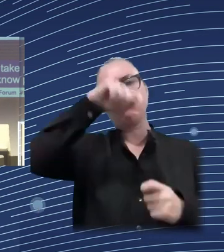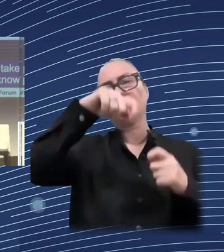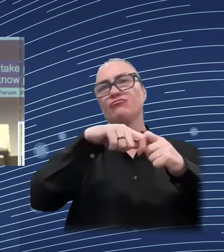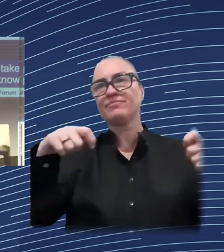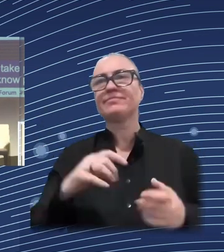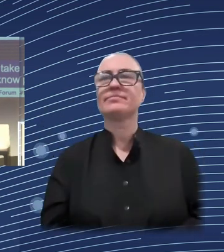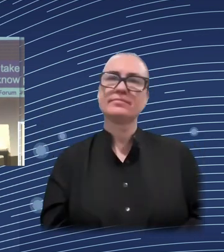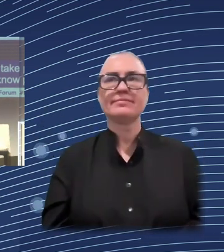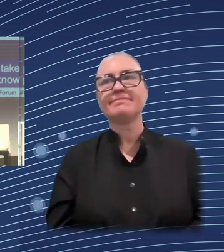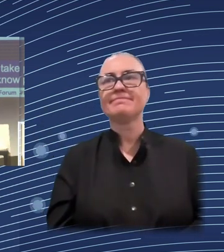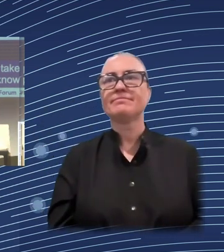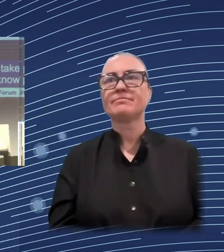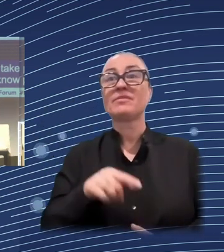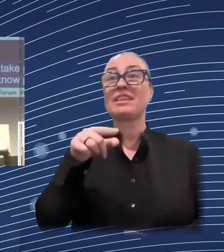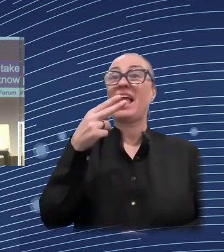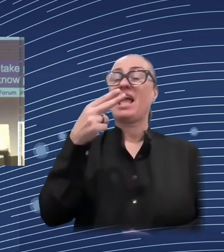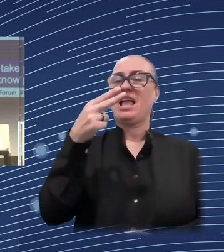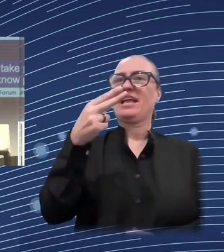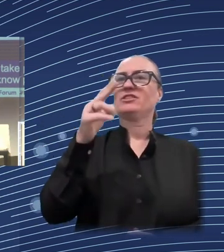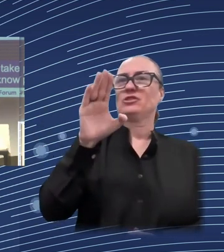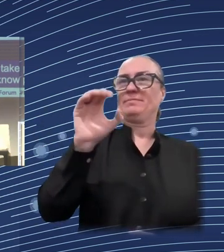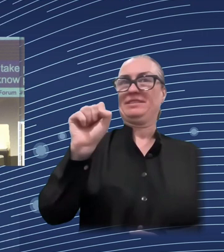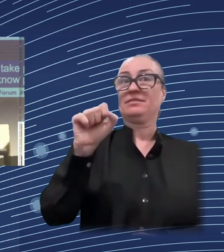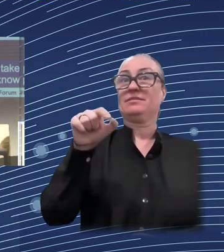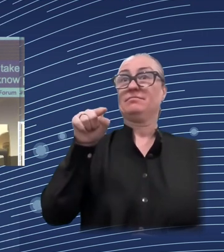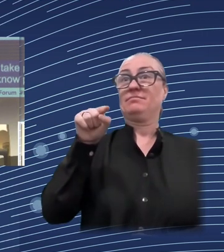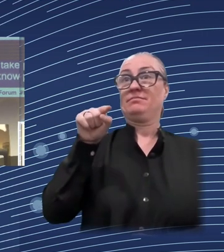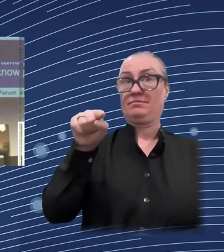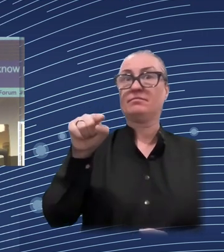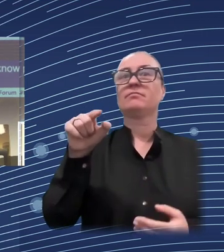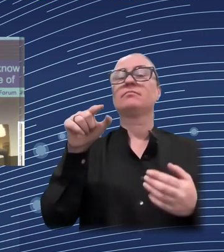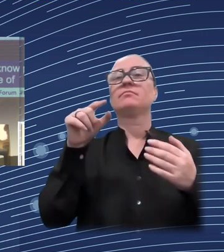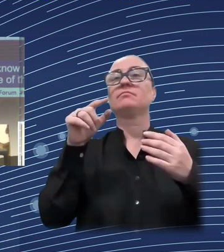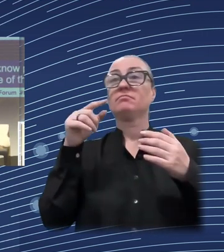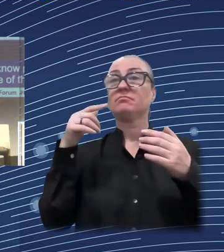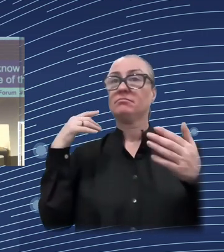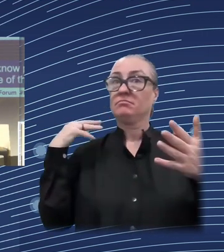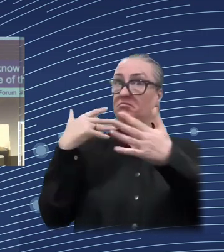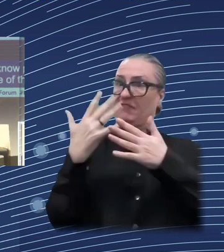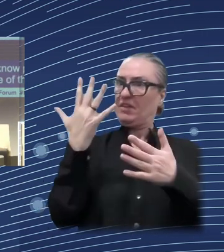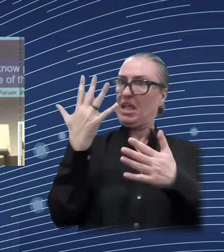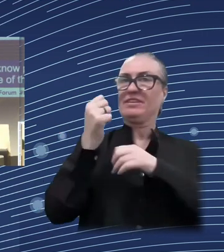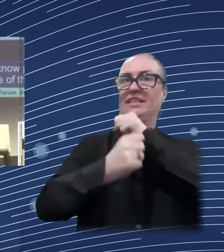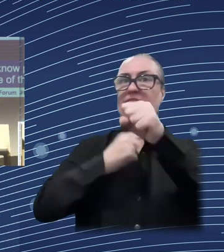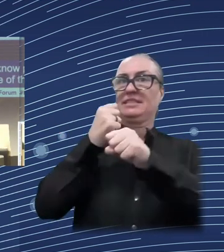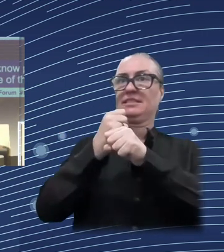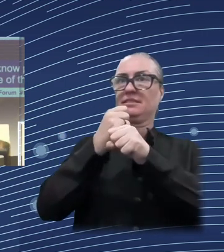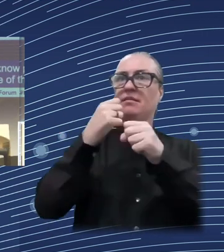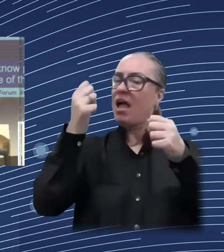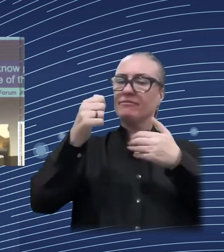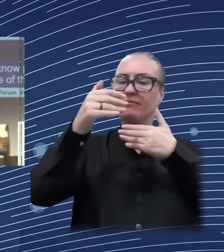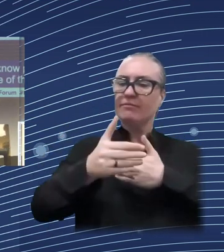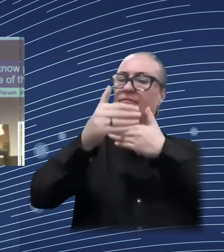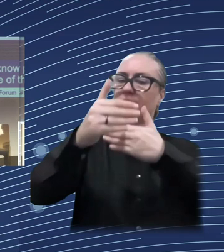regarding what we know or some of the things we know regarding the distribution impact of the